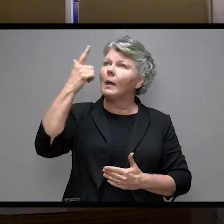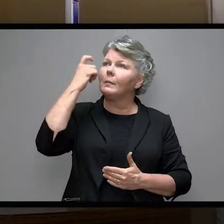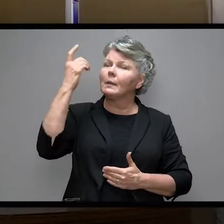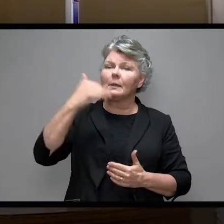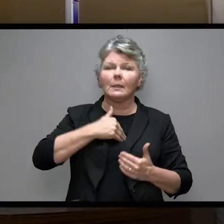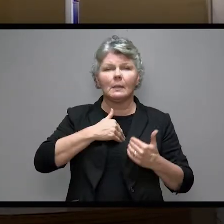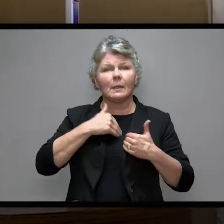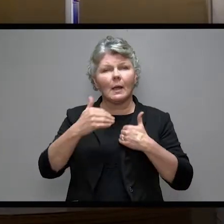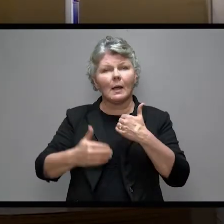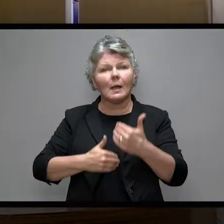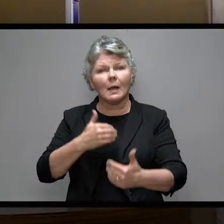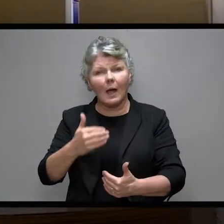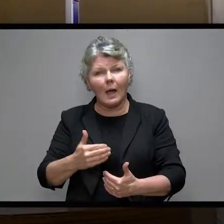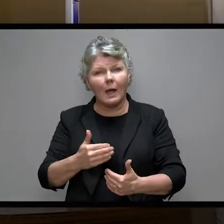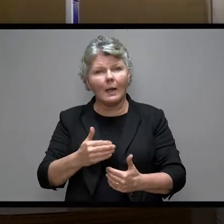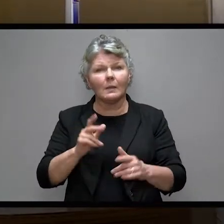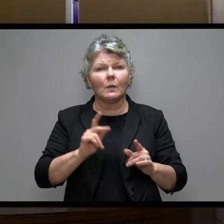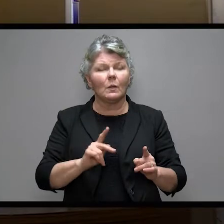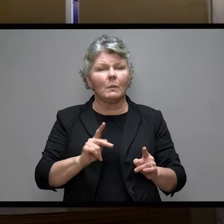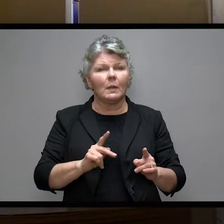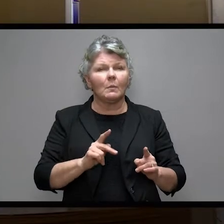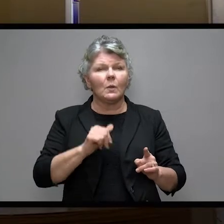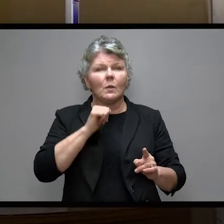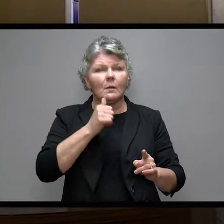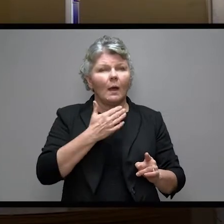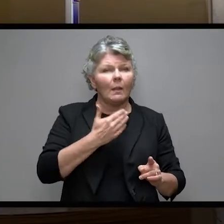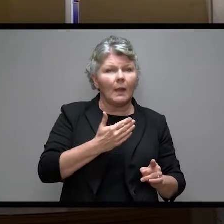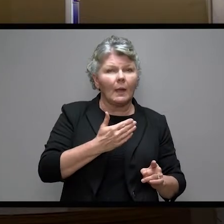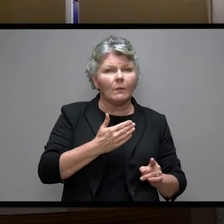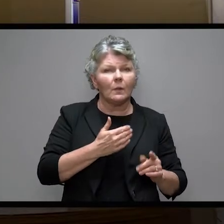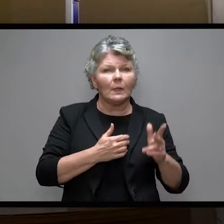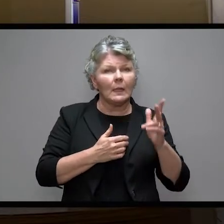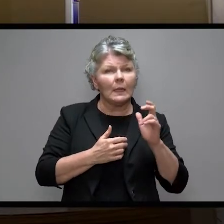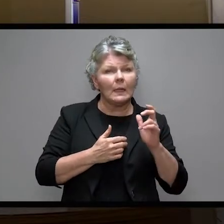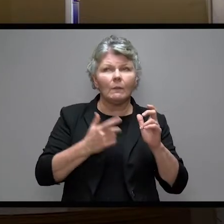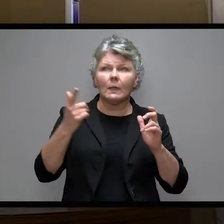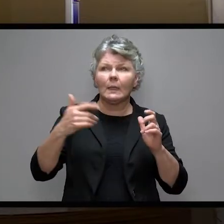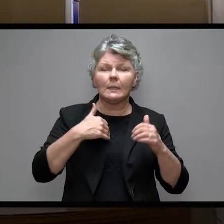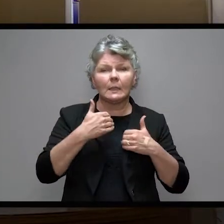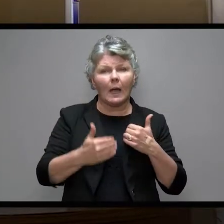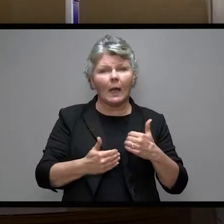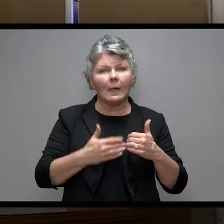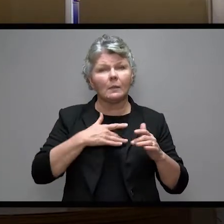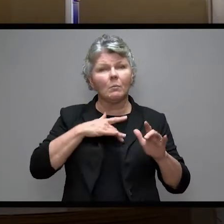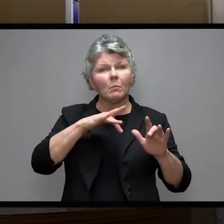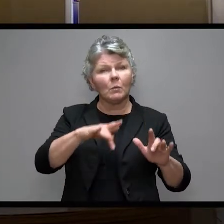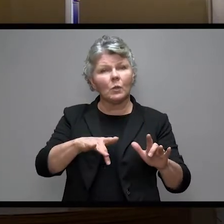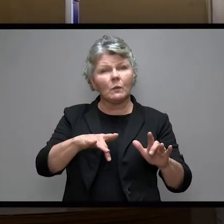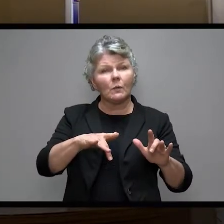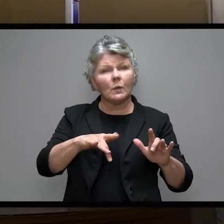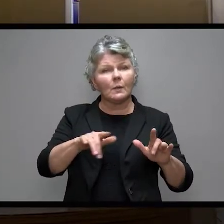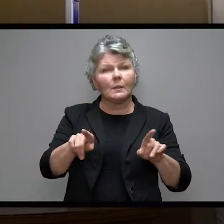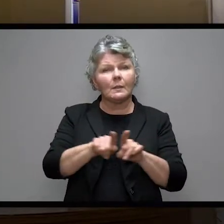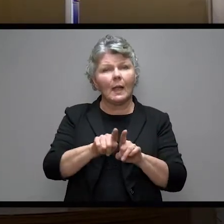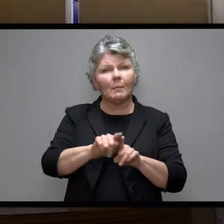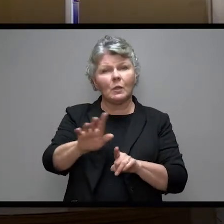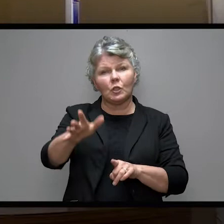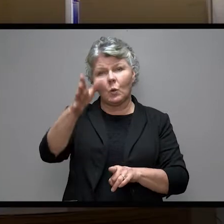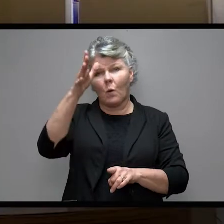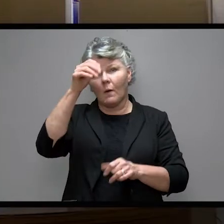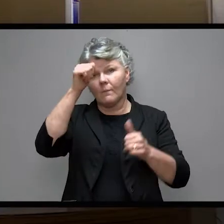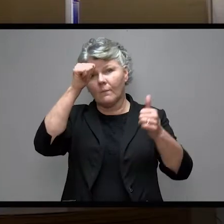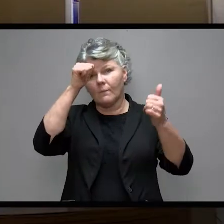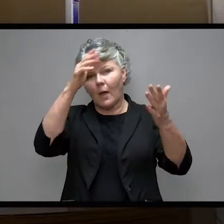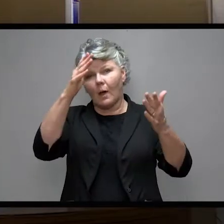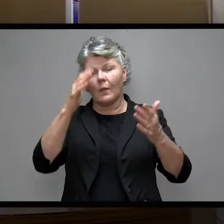kind to the ungrateful and the evil. Be merciful, even as your Father is merciful.